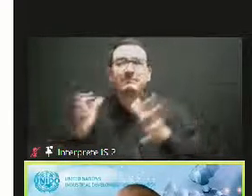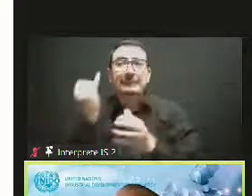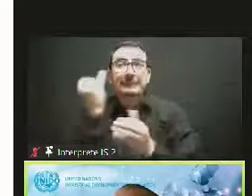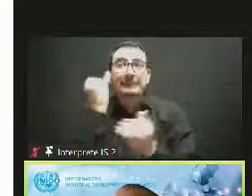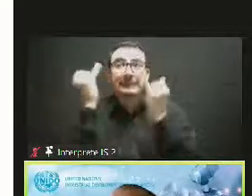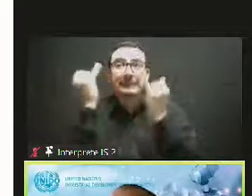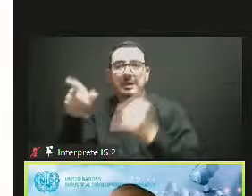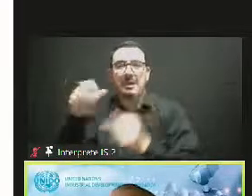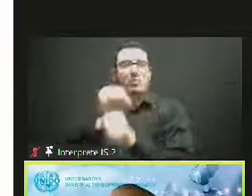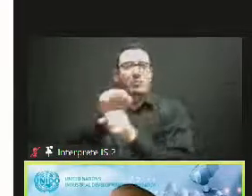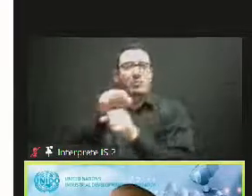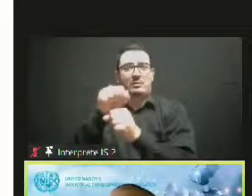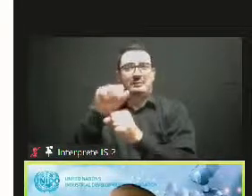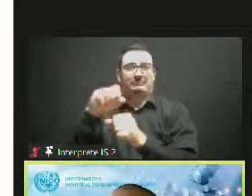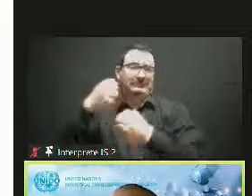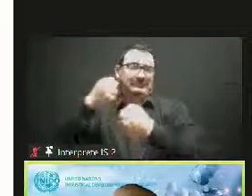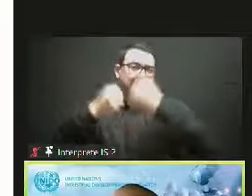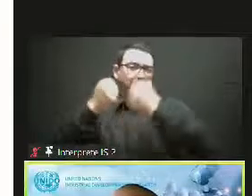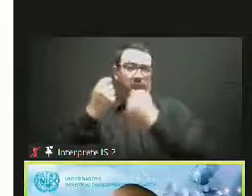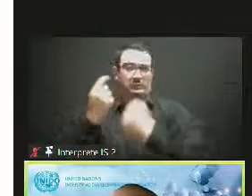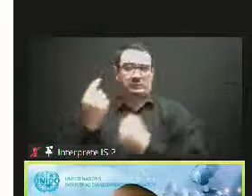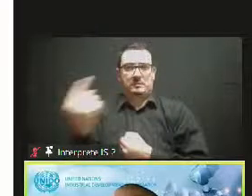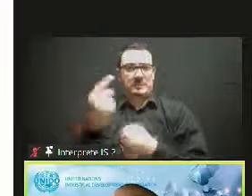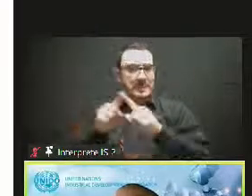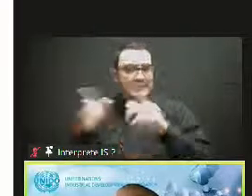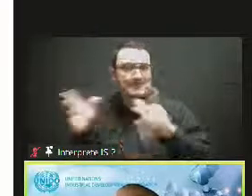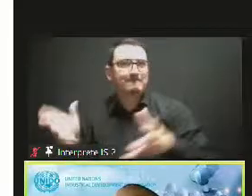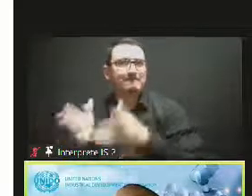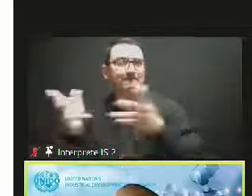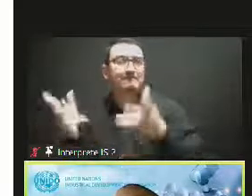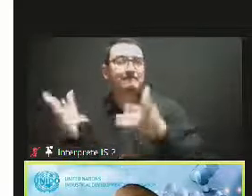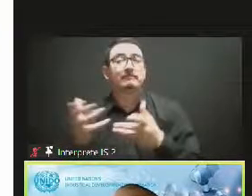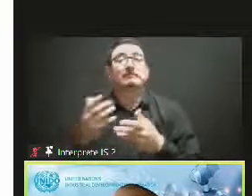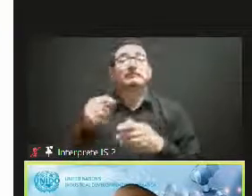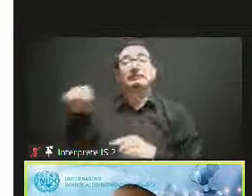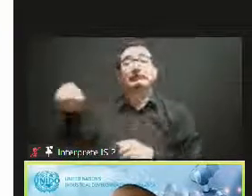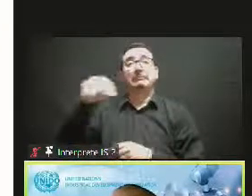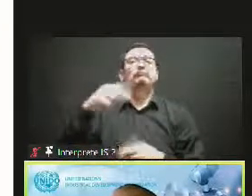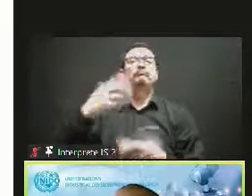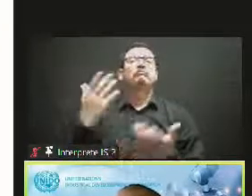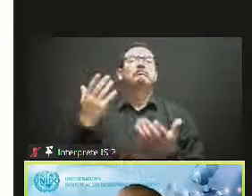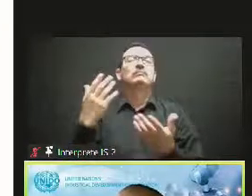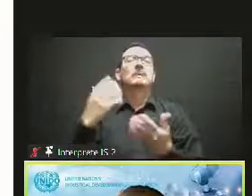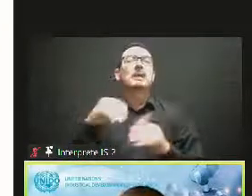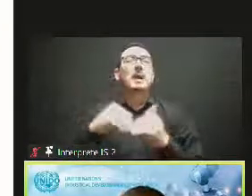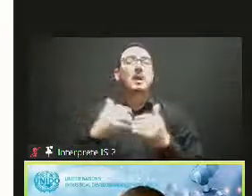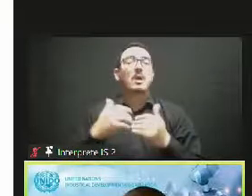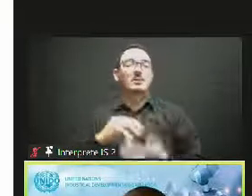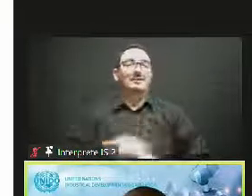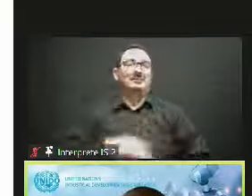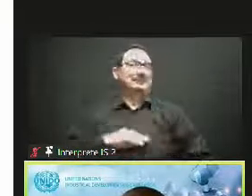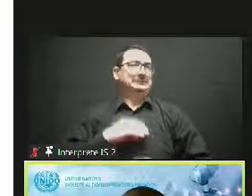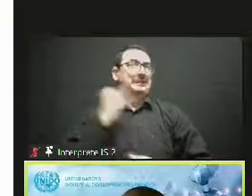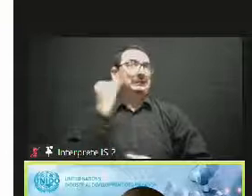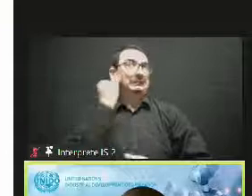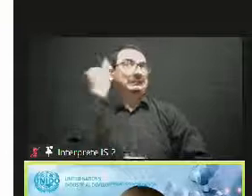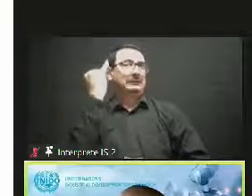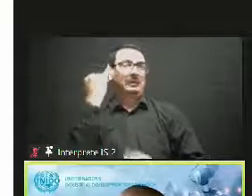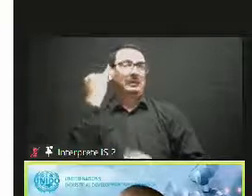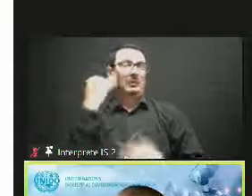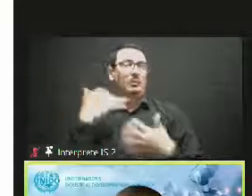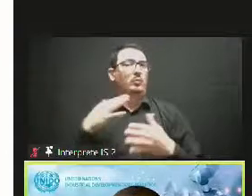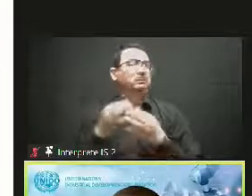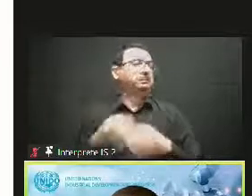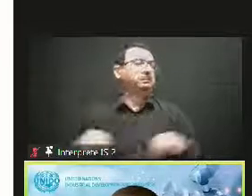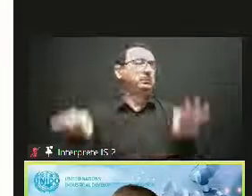And last but not least, the foster of IPR regulatory framework, for example, this is an actual point where